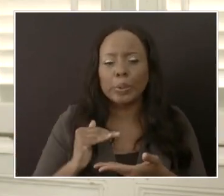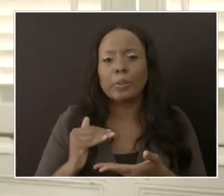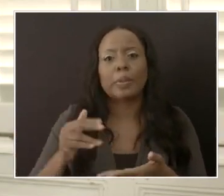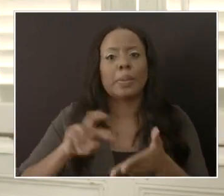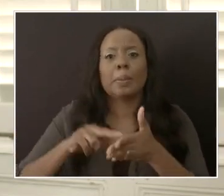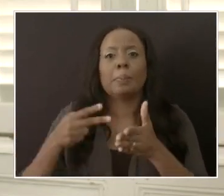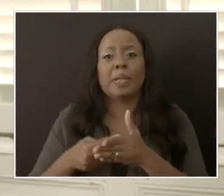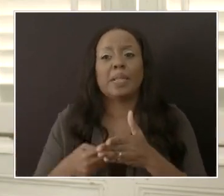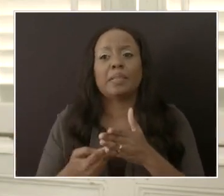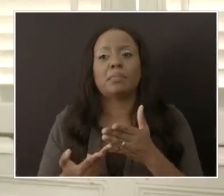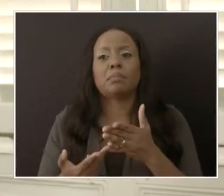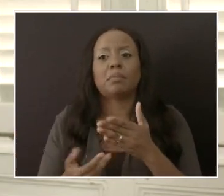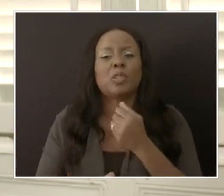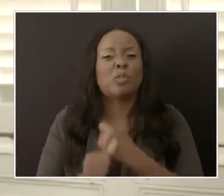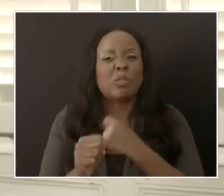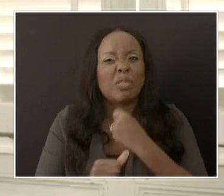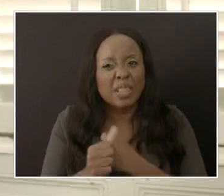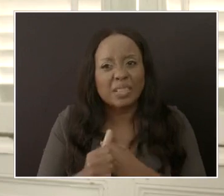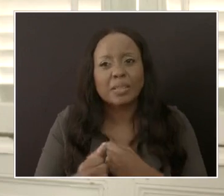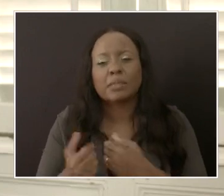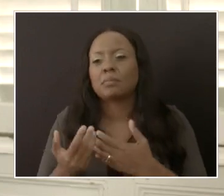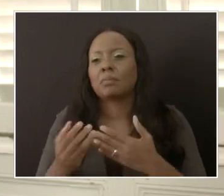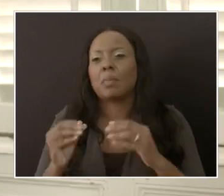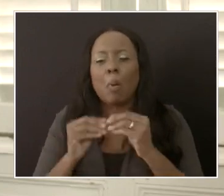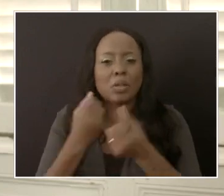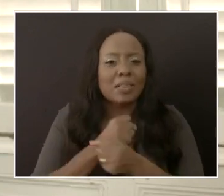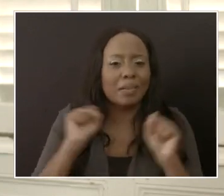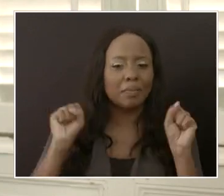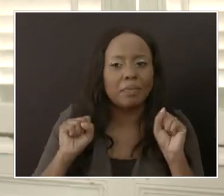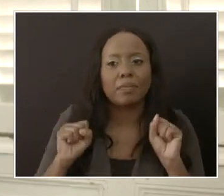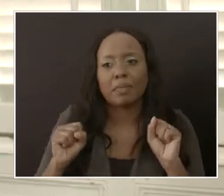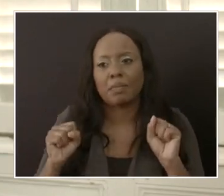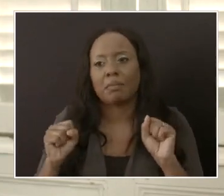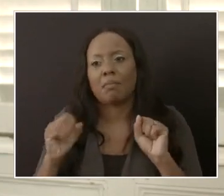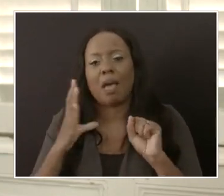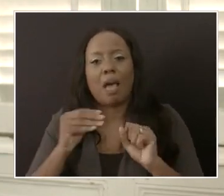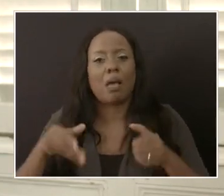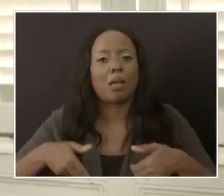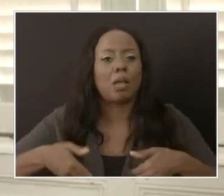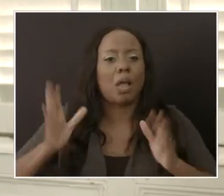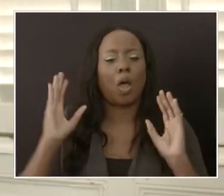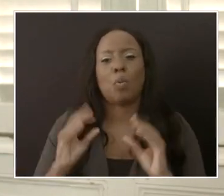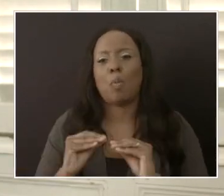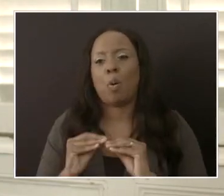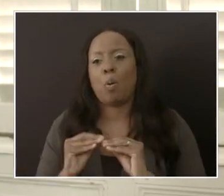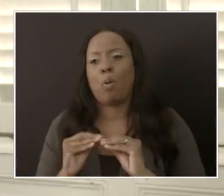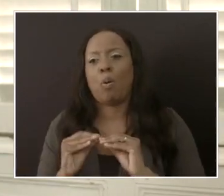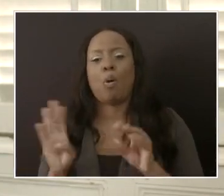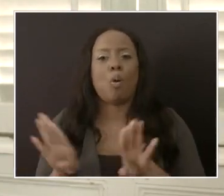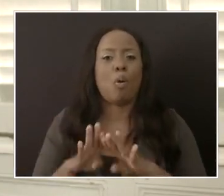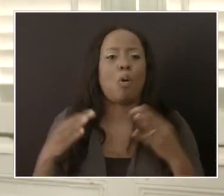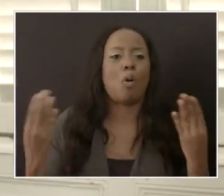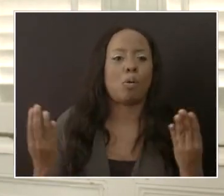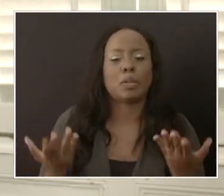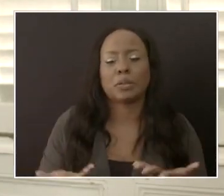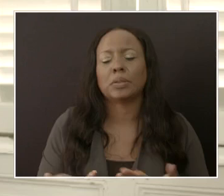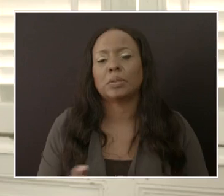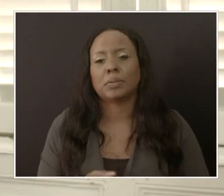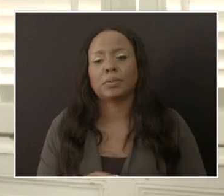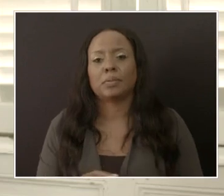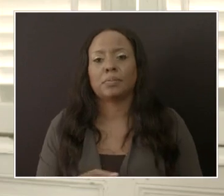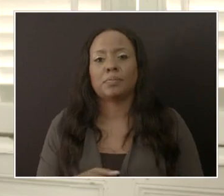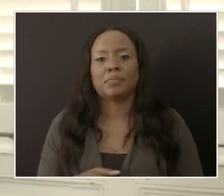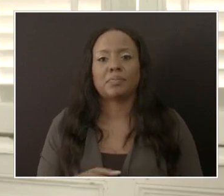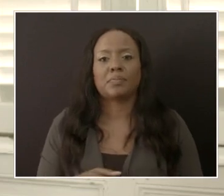um, and allow it, allow it across the entire, the entire, um, landscape of Barbados.